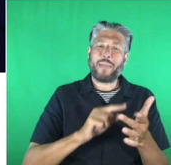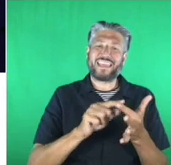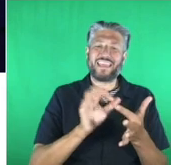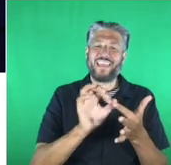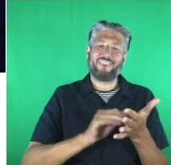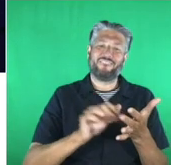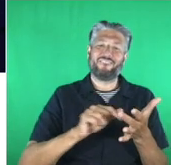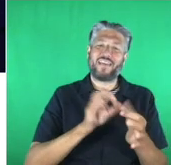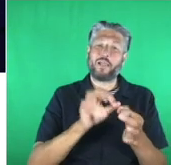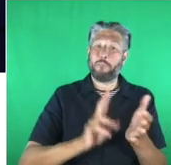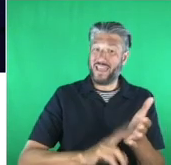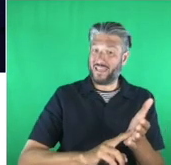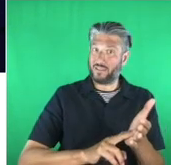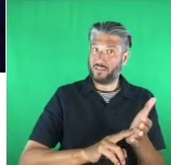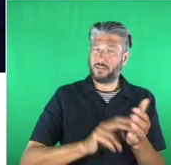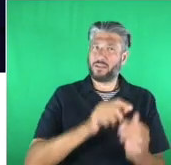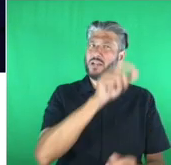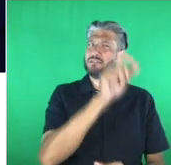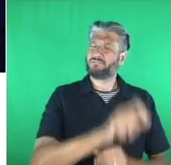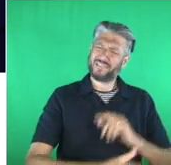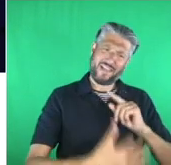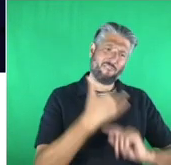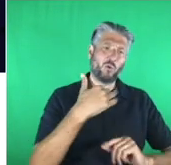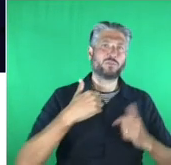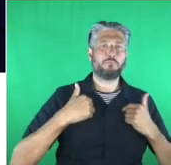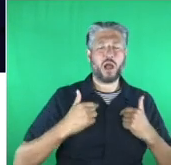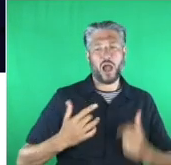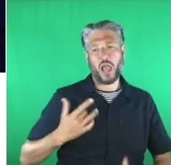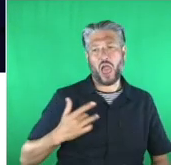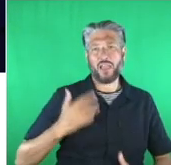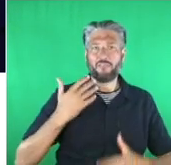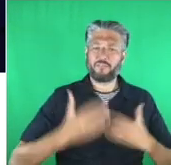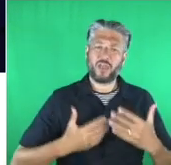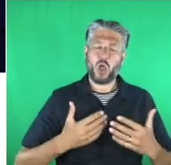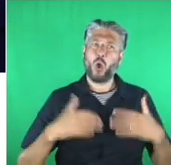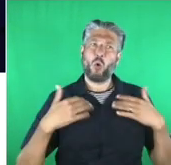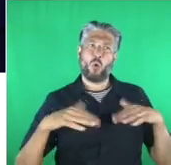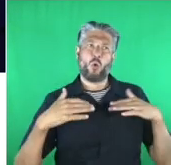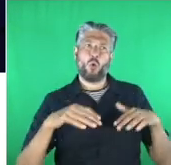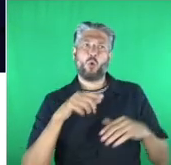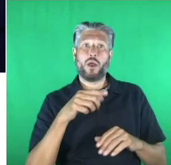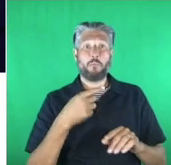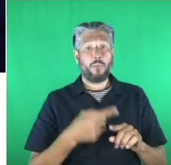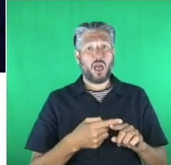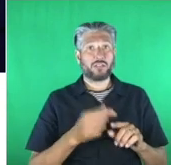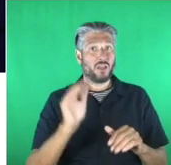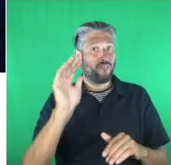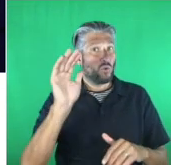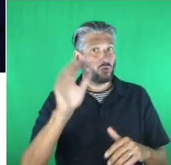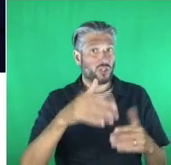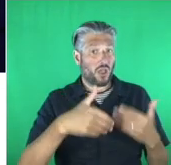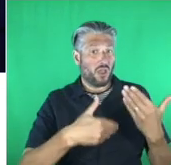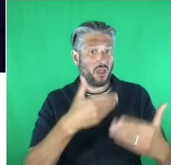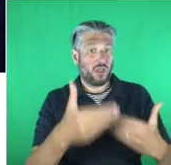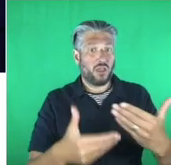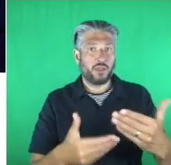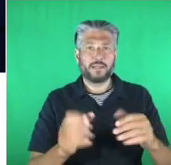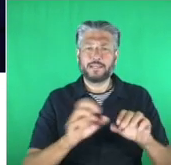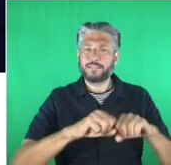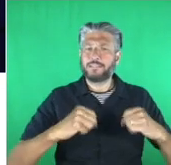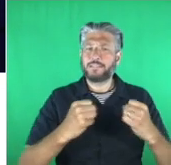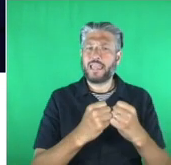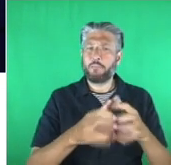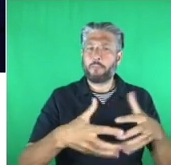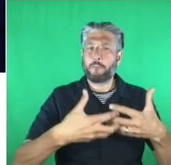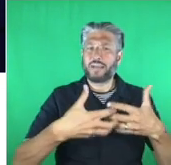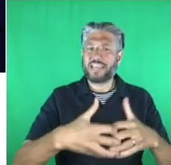my life. And actually going forwards now as well, Teen Tech are very much one of the pioneers of putting in